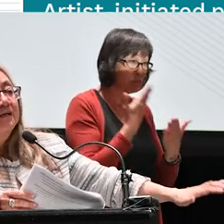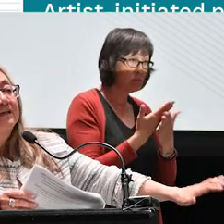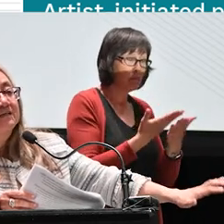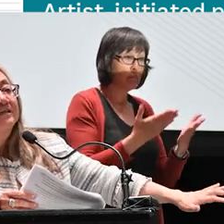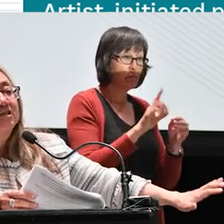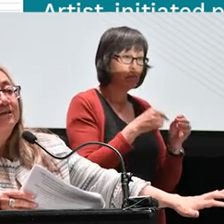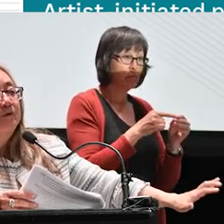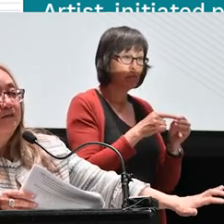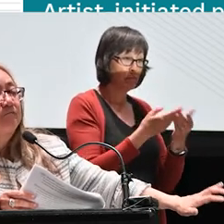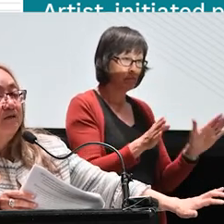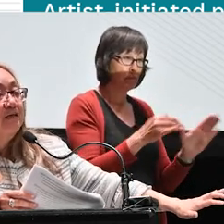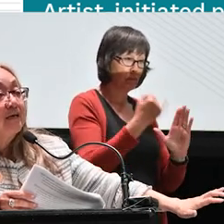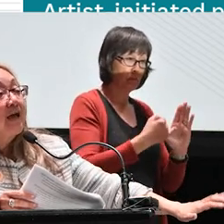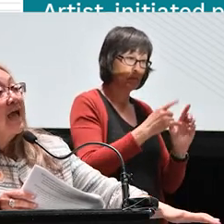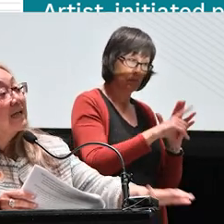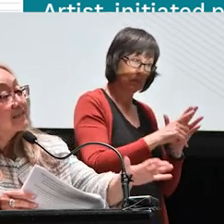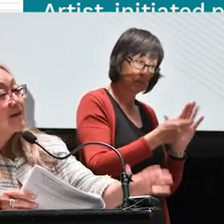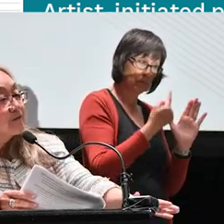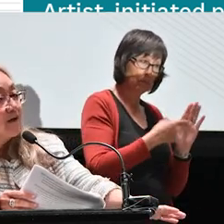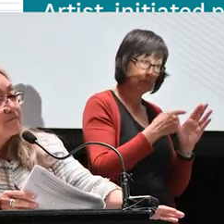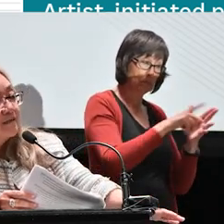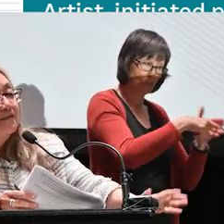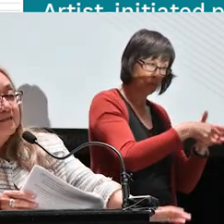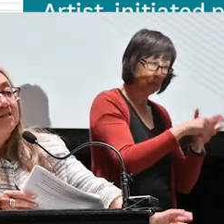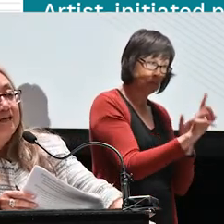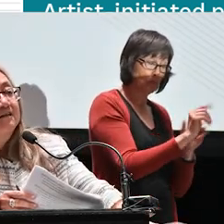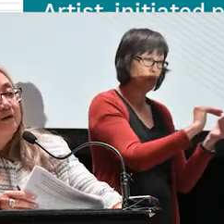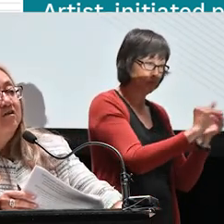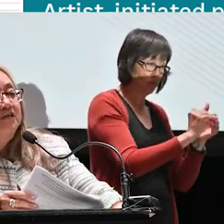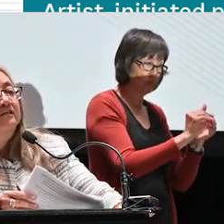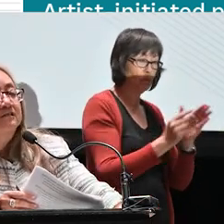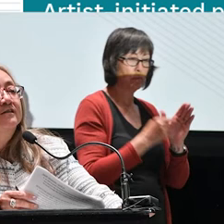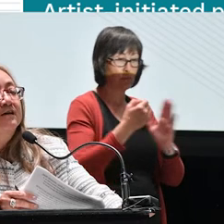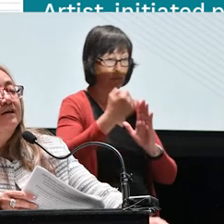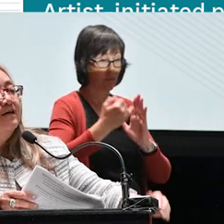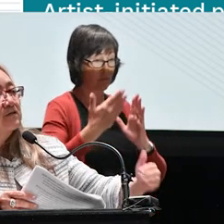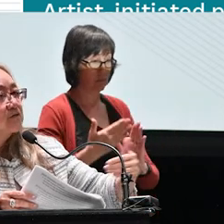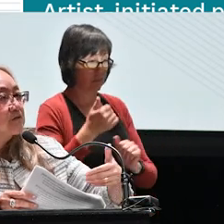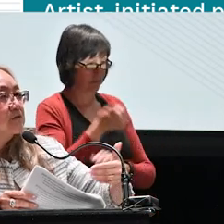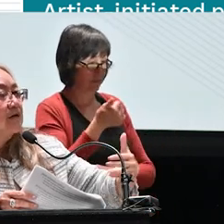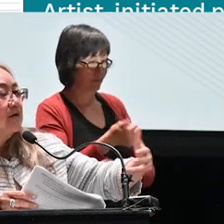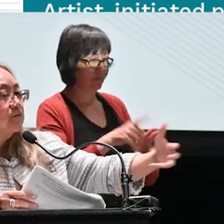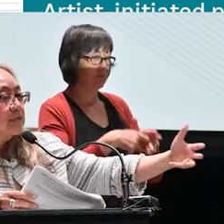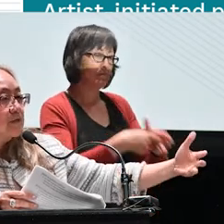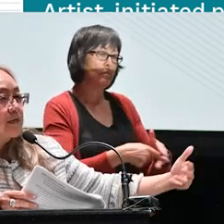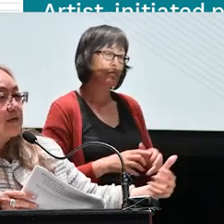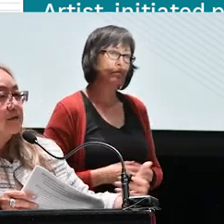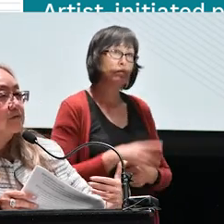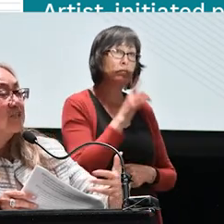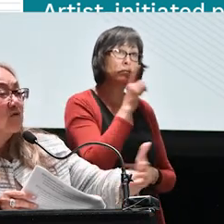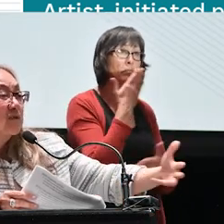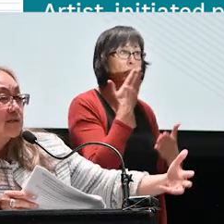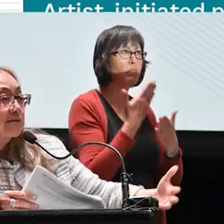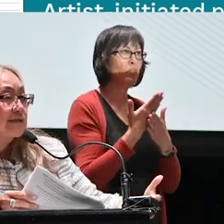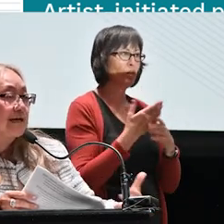it is initiated by community and sometimes it's initiated by artists. And so there's a really great kind